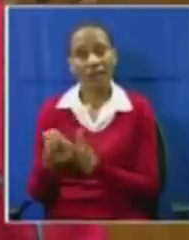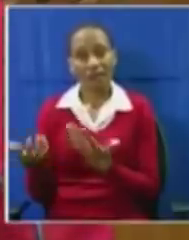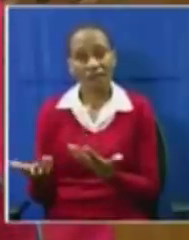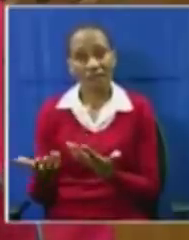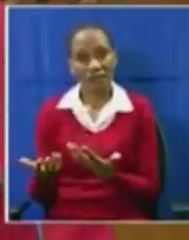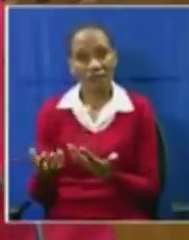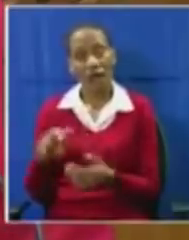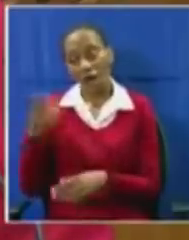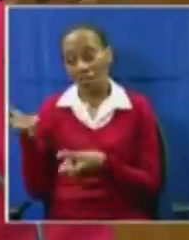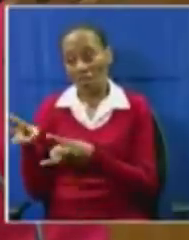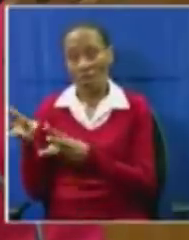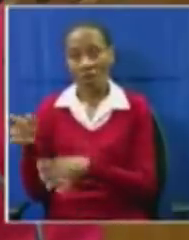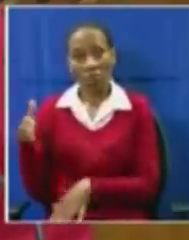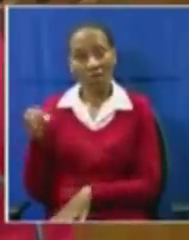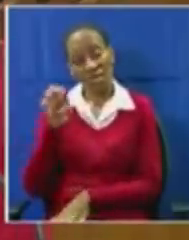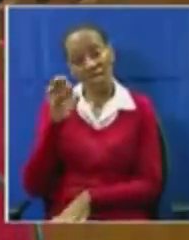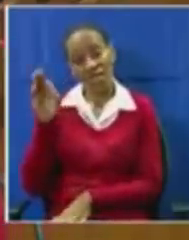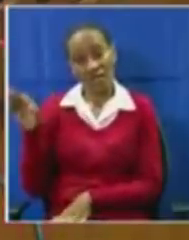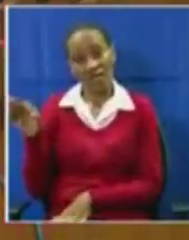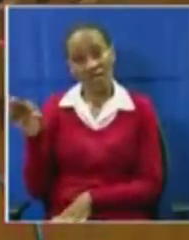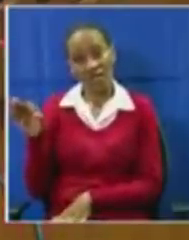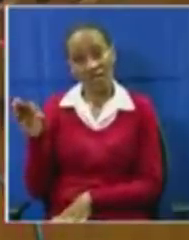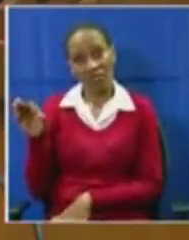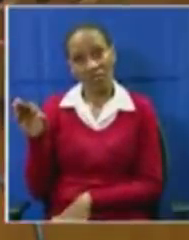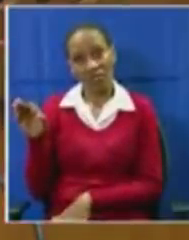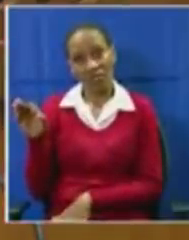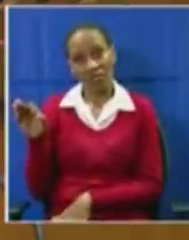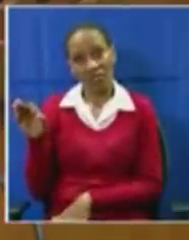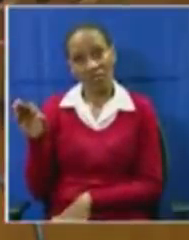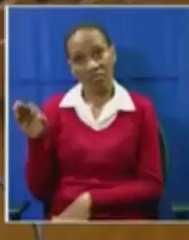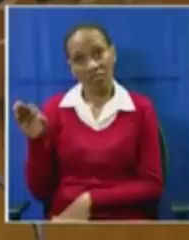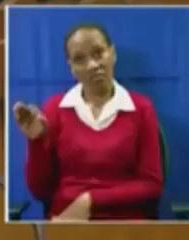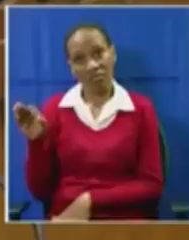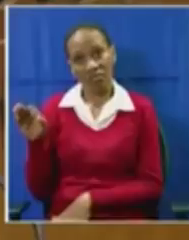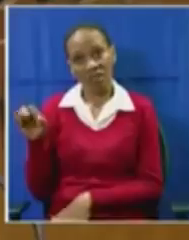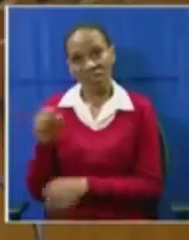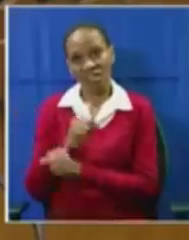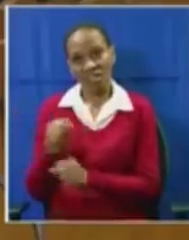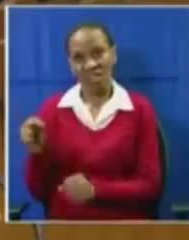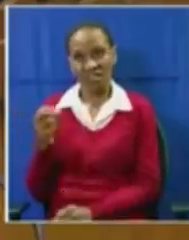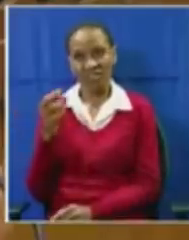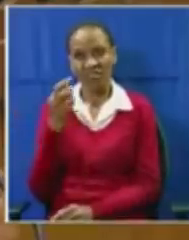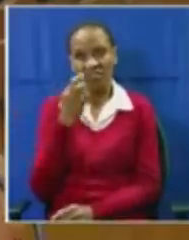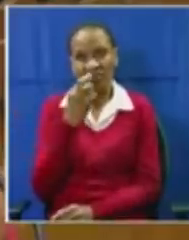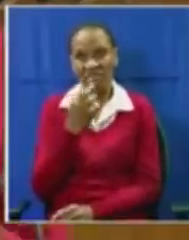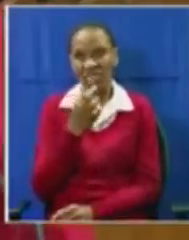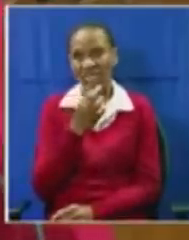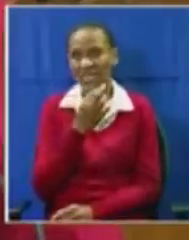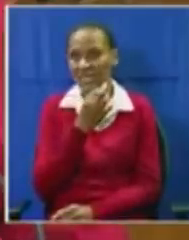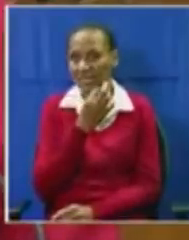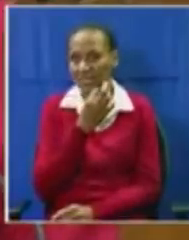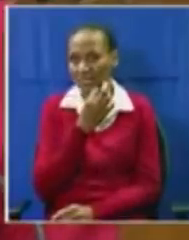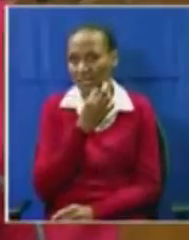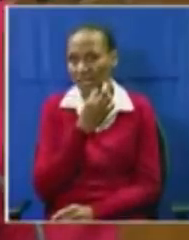was no other way for the Economic Freedom Fighters to announce the arrival on the parliamentary political scene.